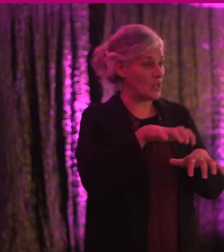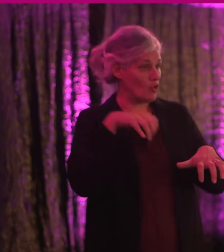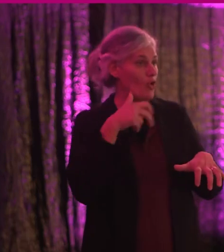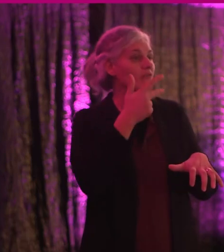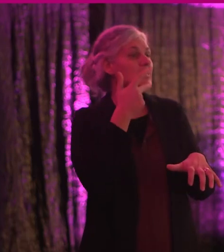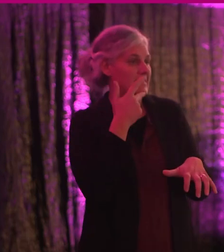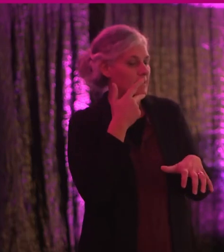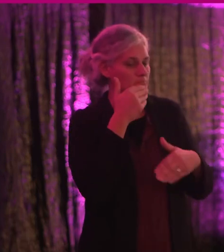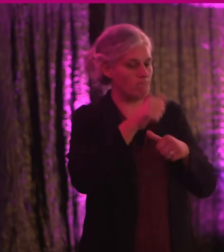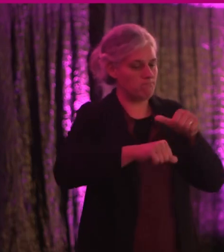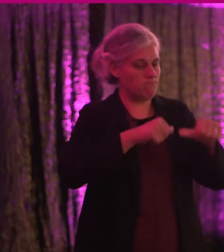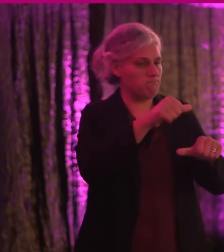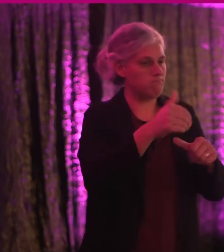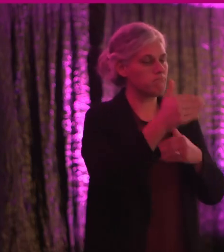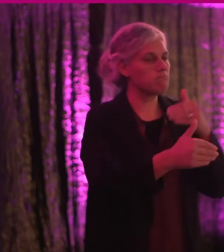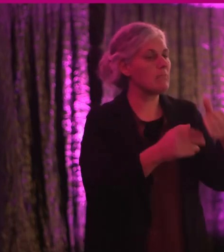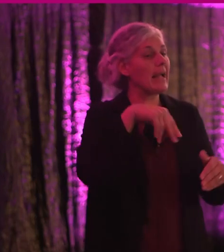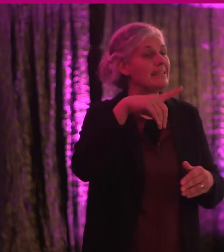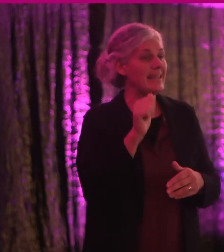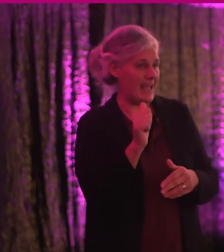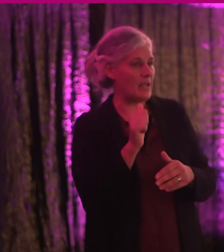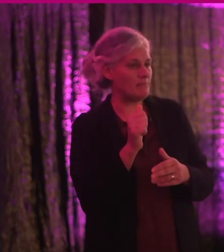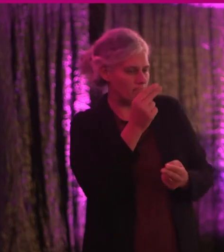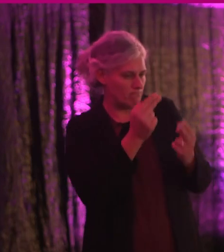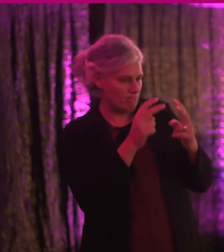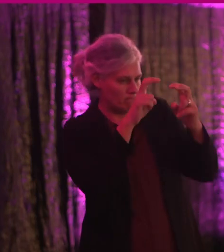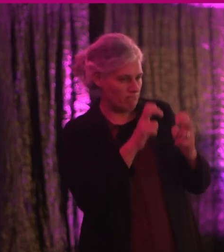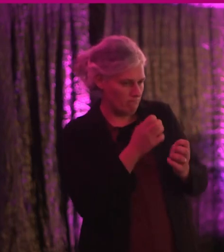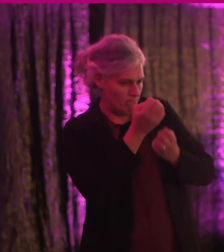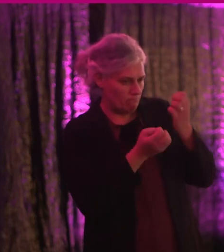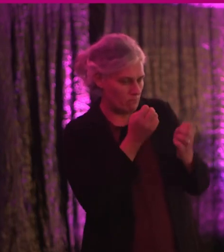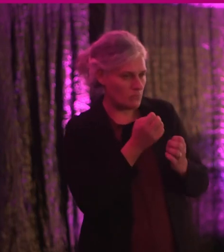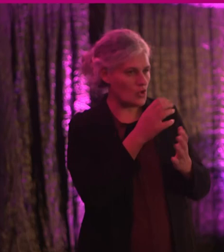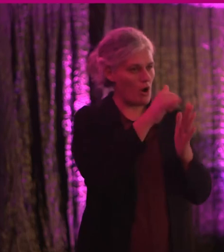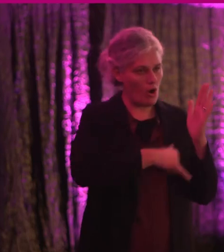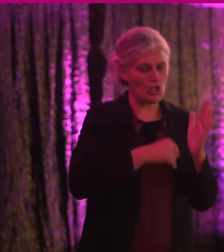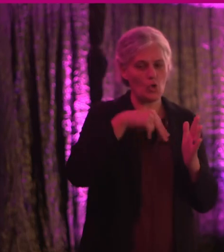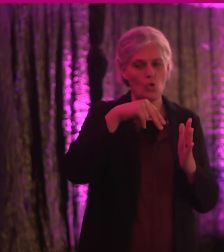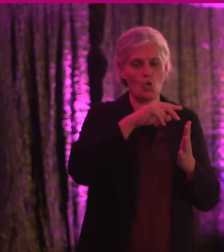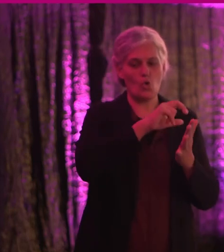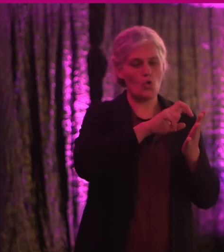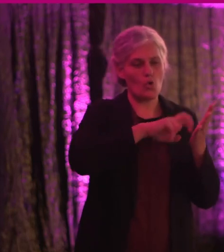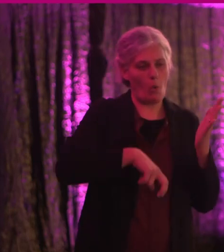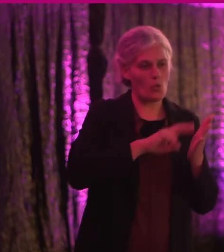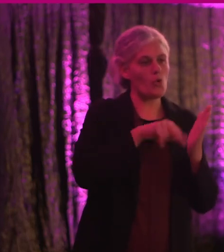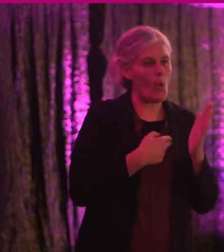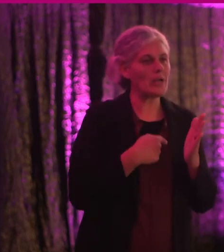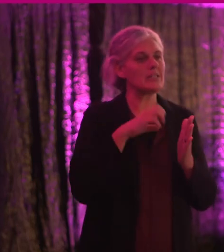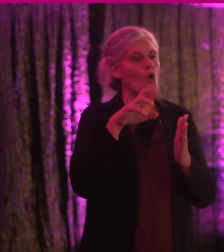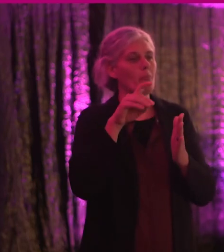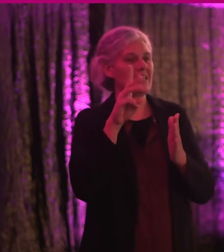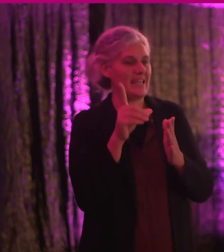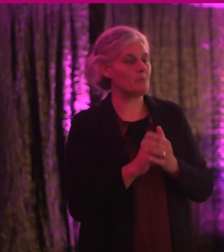the third in a series, where the NDA has examined an article of the UN CRPD. The conference in